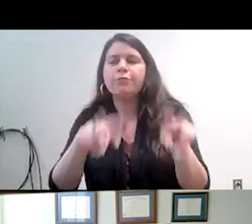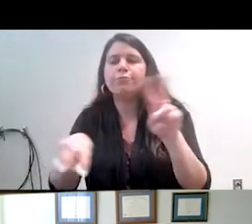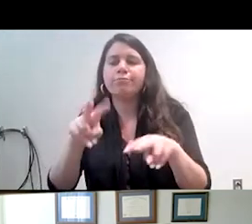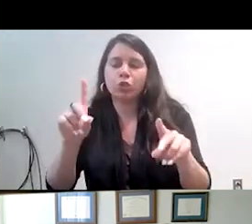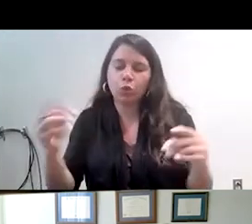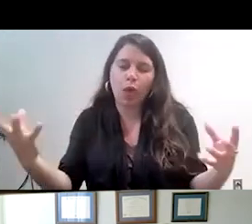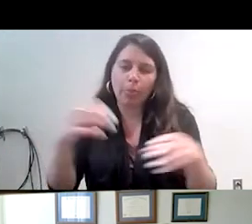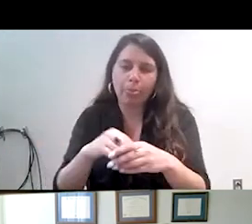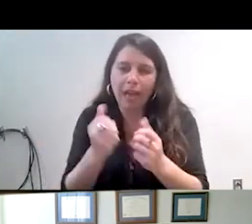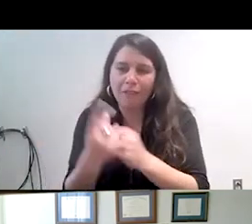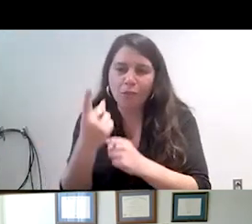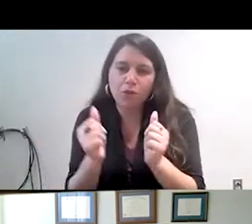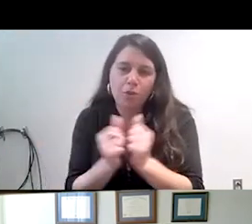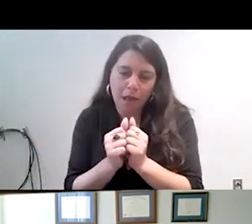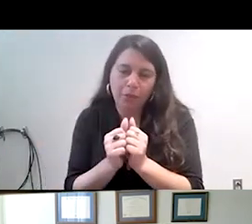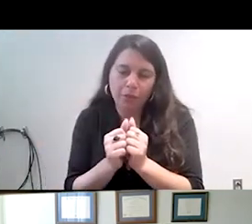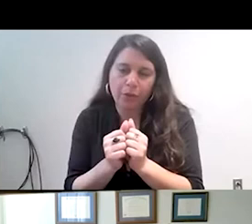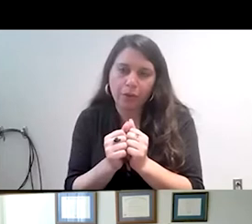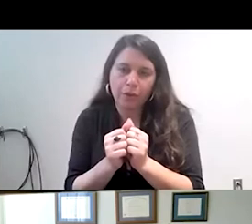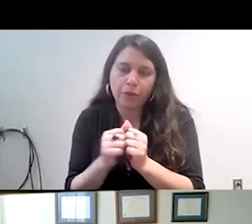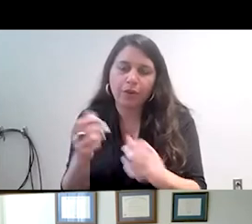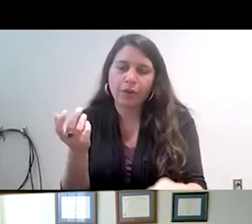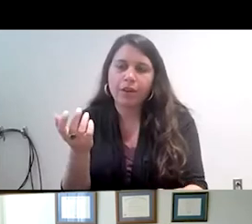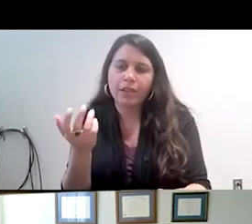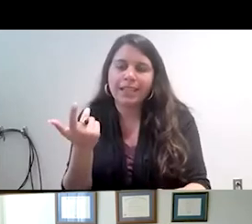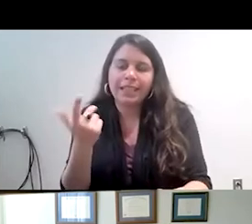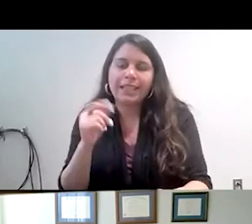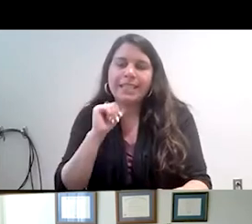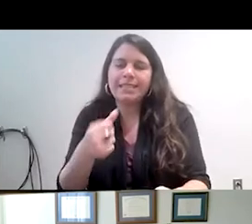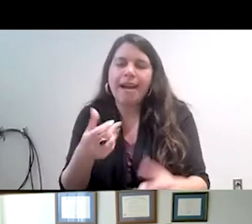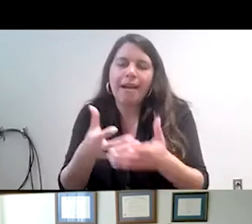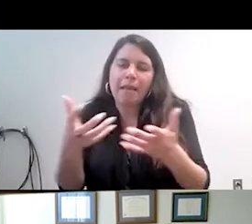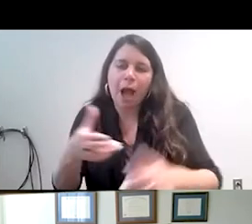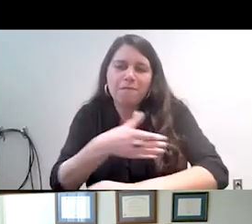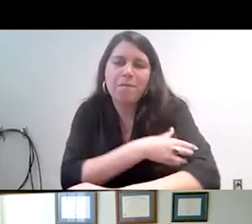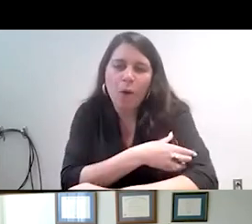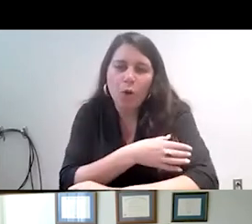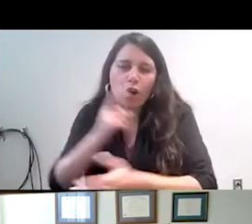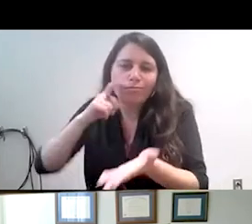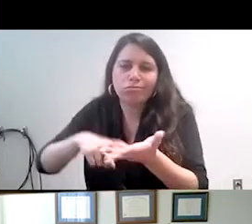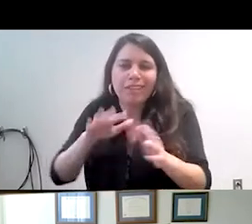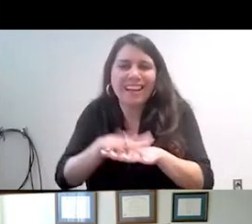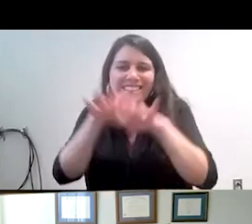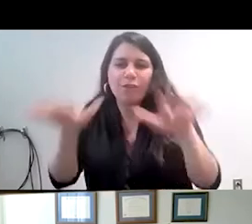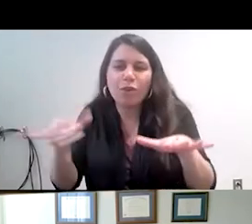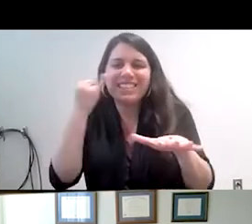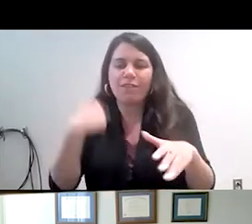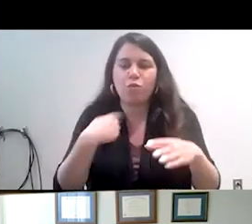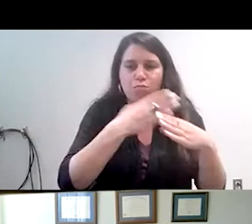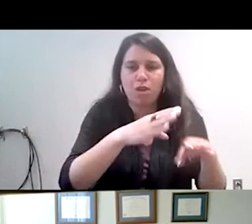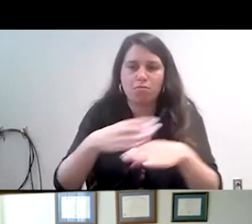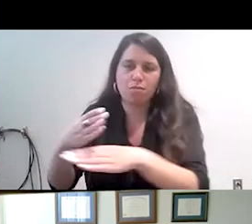together without disaggregation, mainly because there's not a lot of power to detect a lot of differences when you start breaking them up.